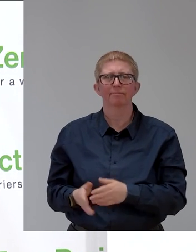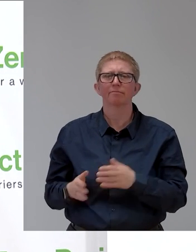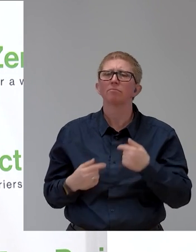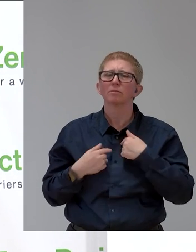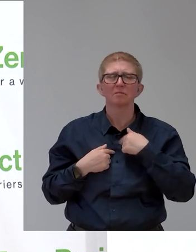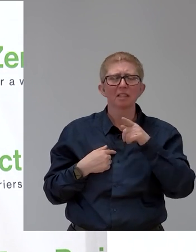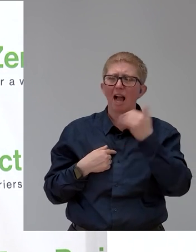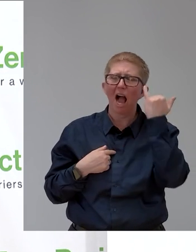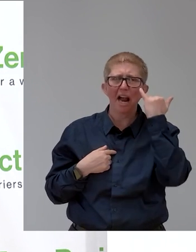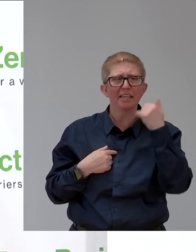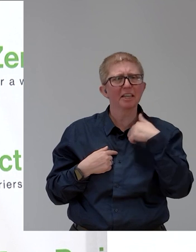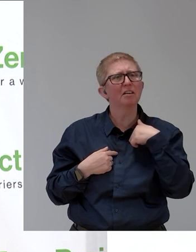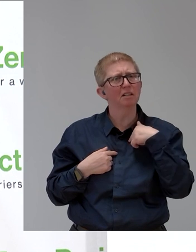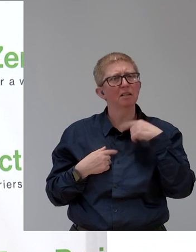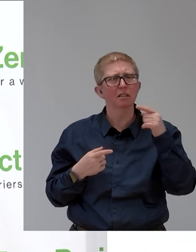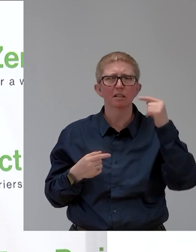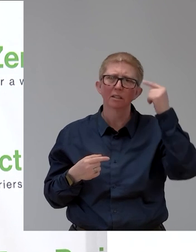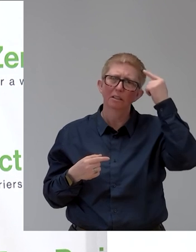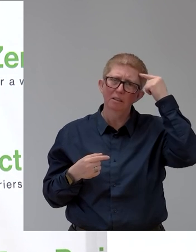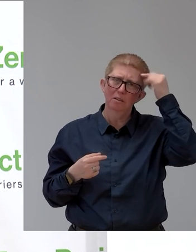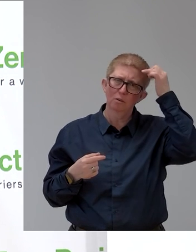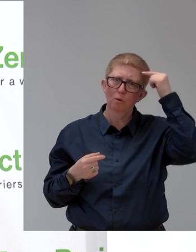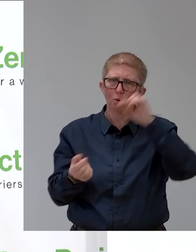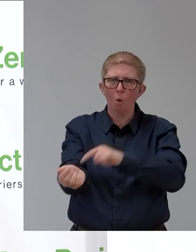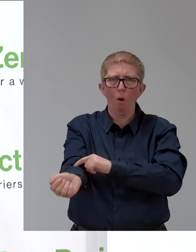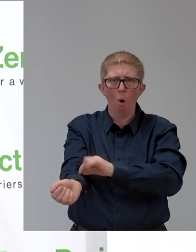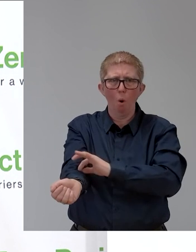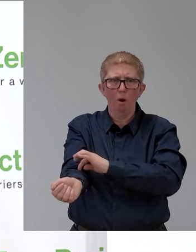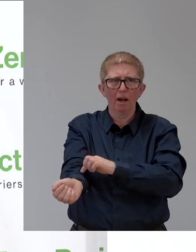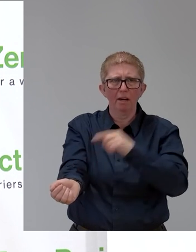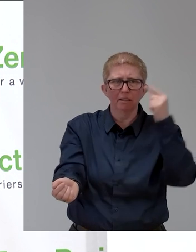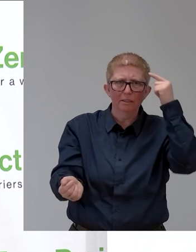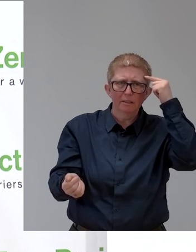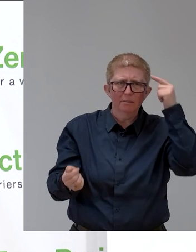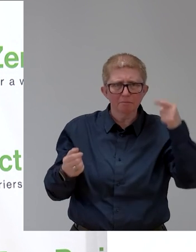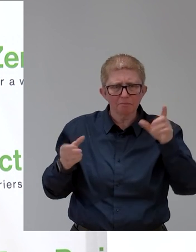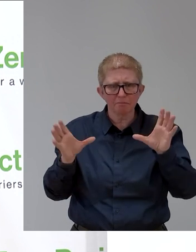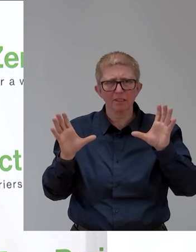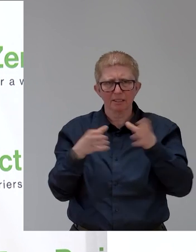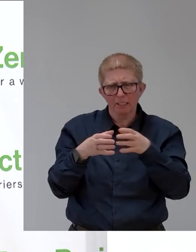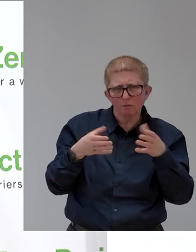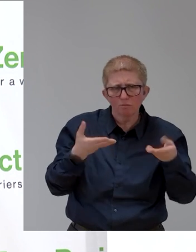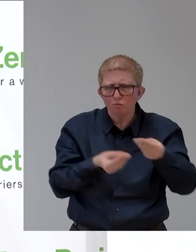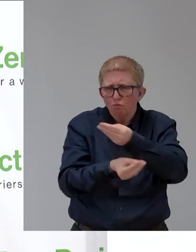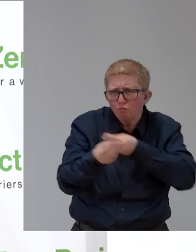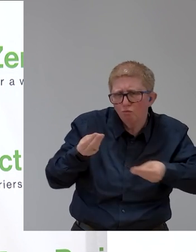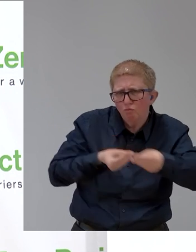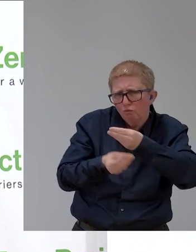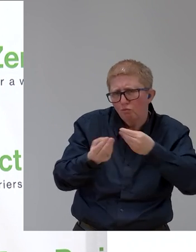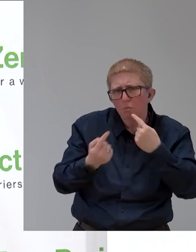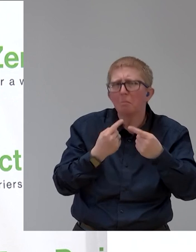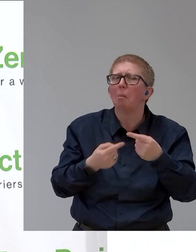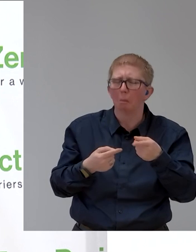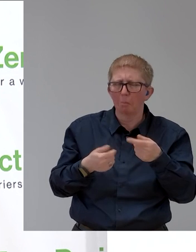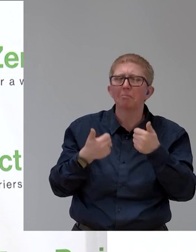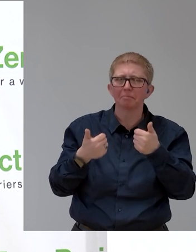engineers coming together to co-create and find a solution in a, like you said, Shadi, very important field.